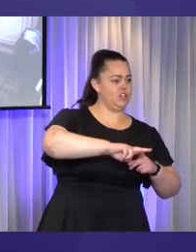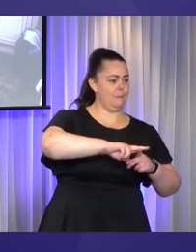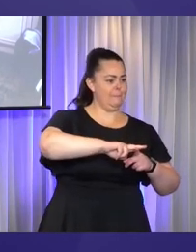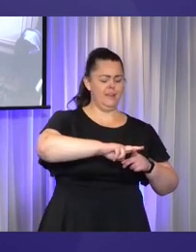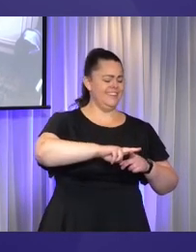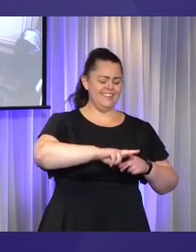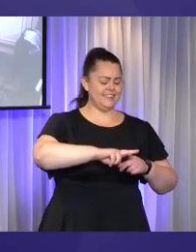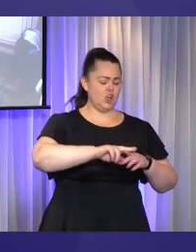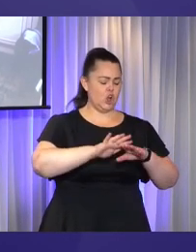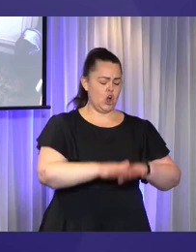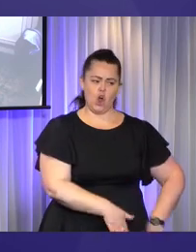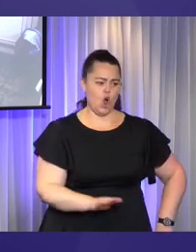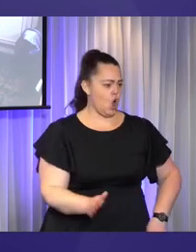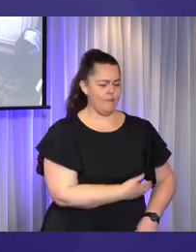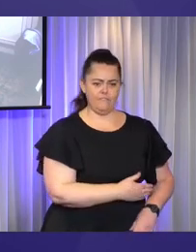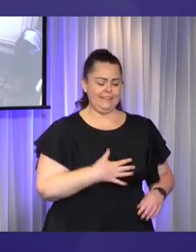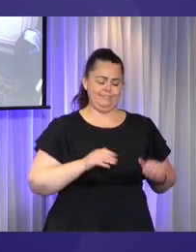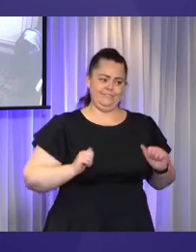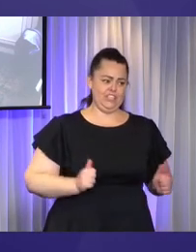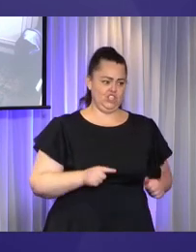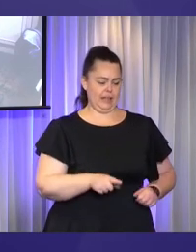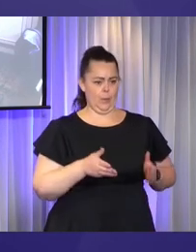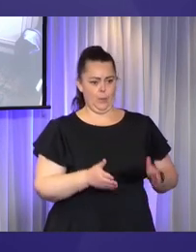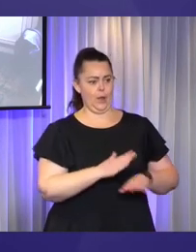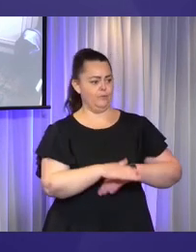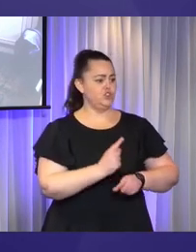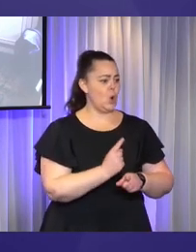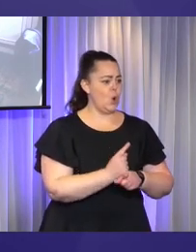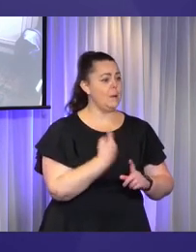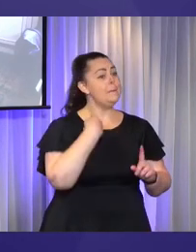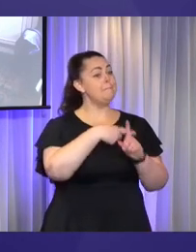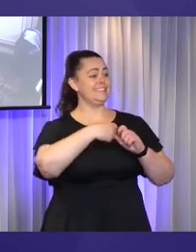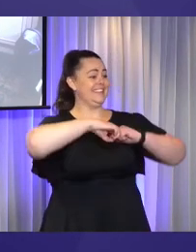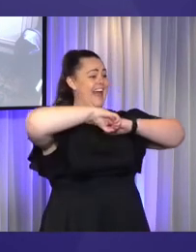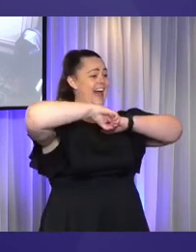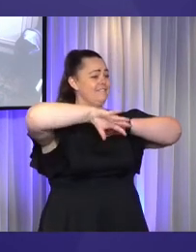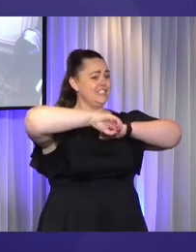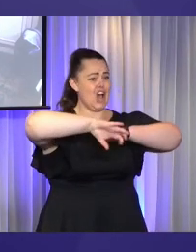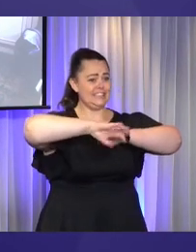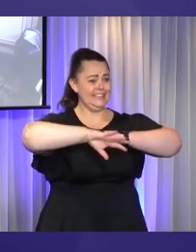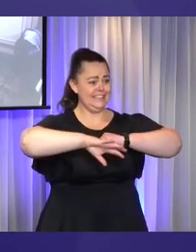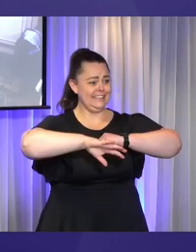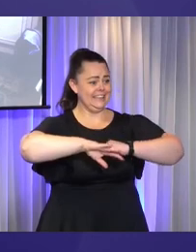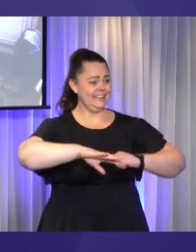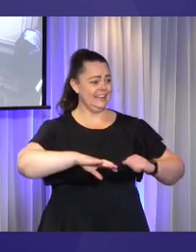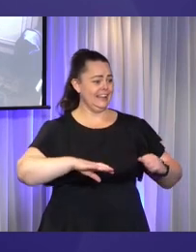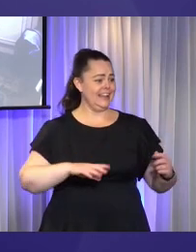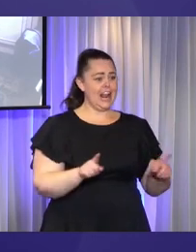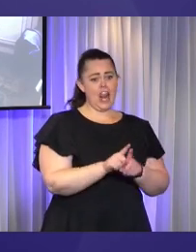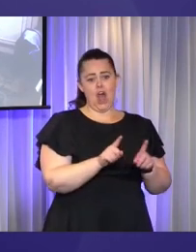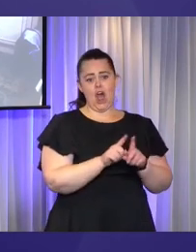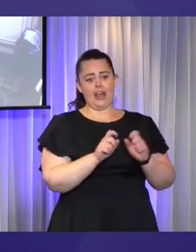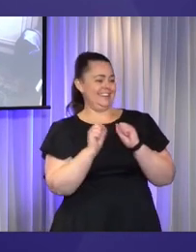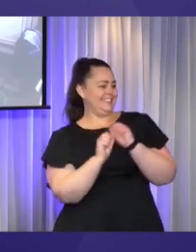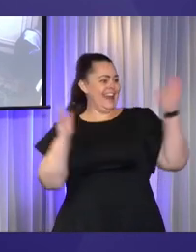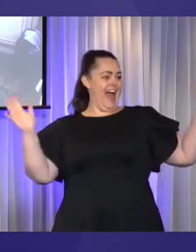physical disability is really easy to advertise. In fact, ta-da, you don't even have to